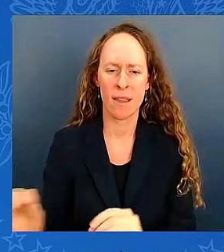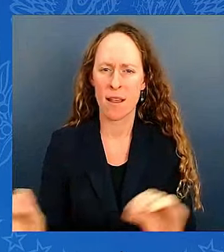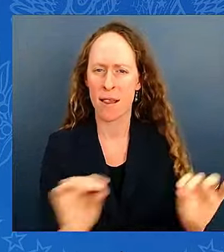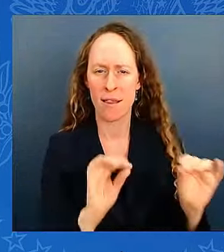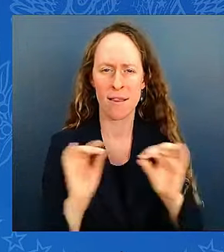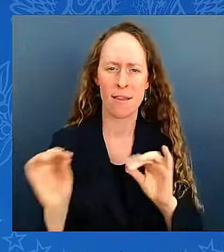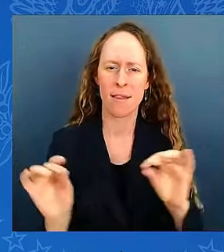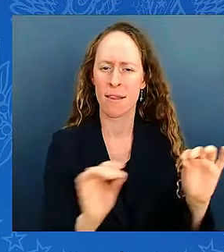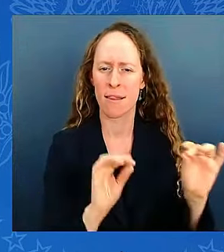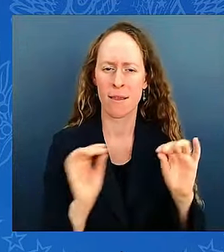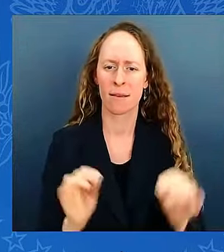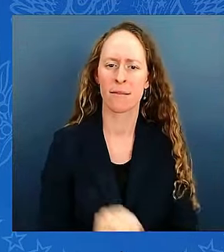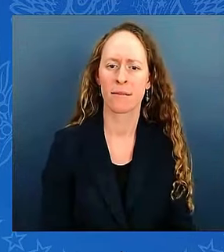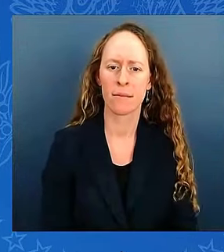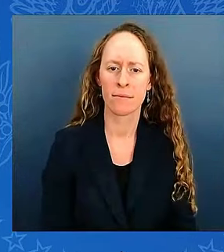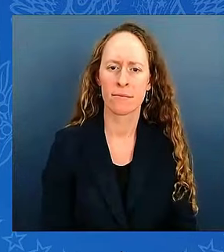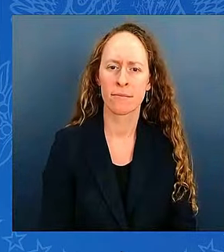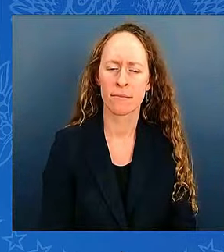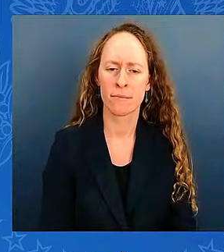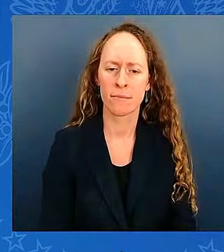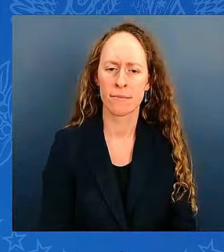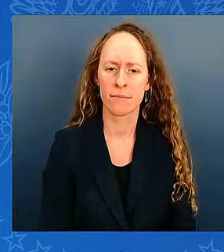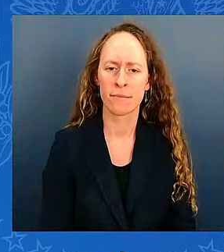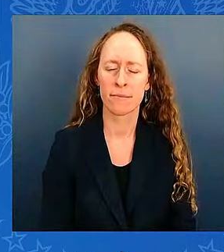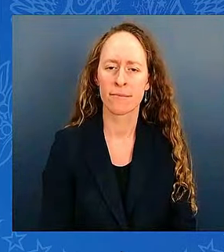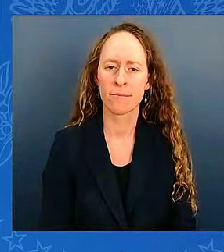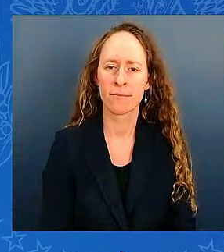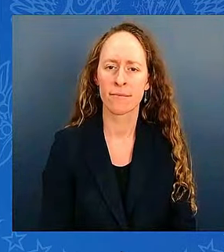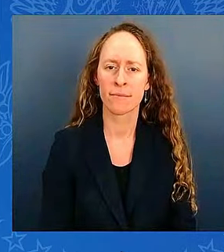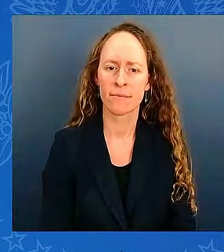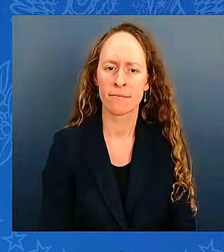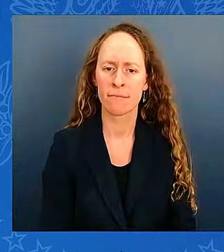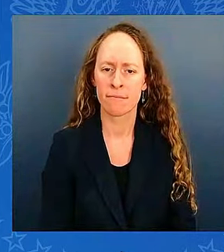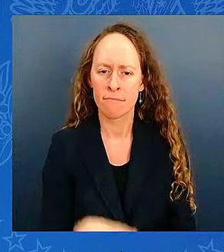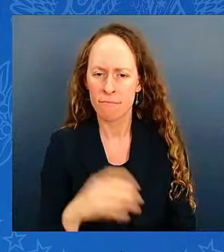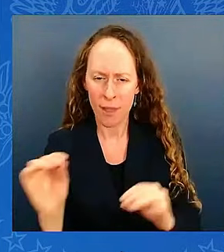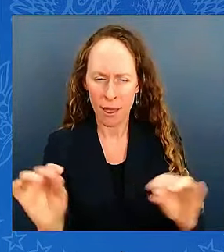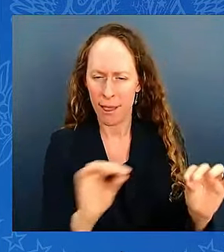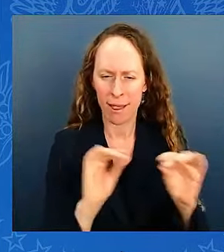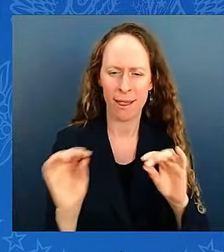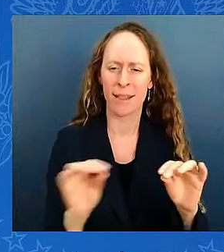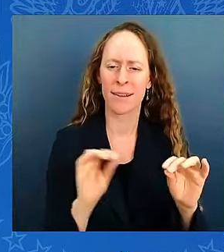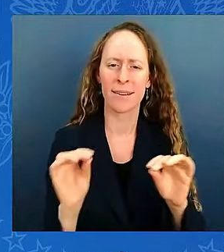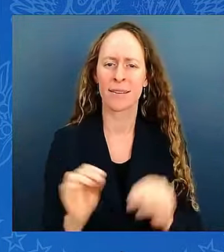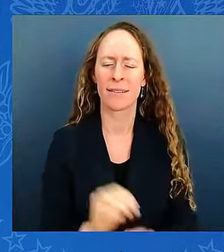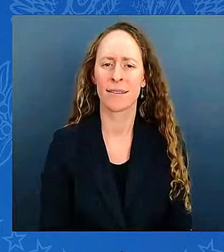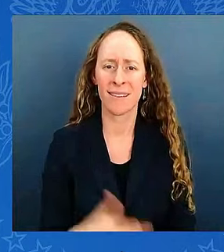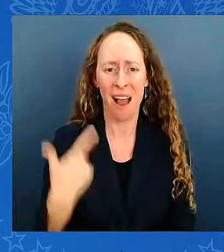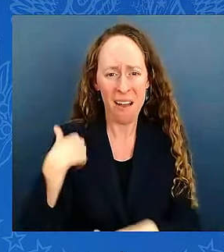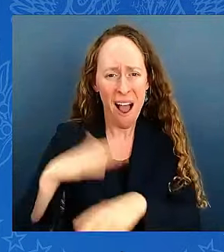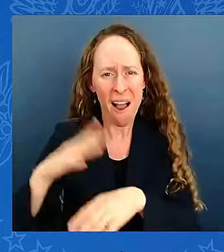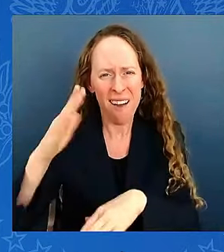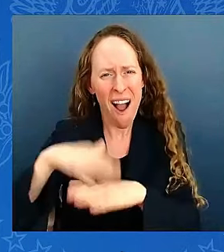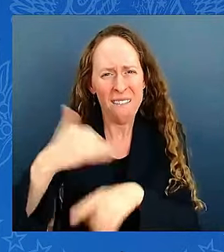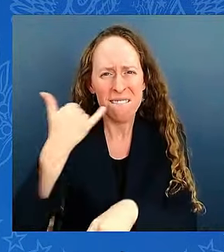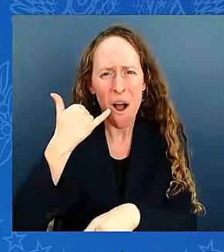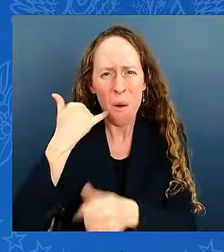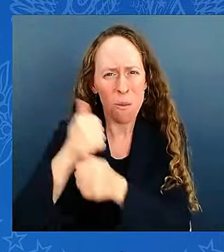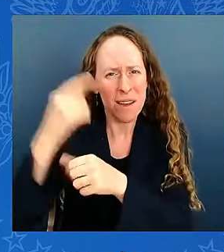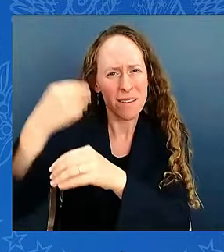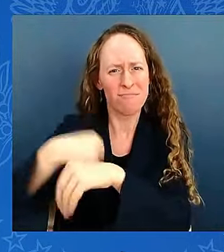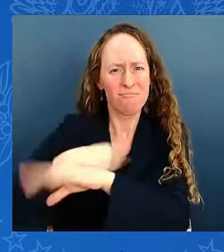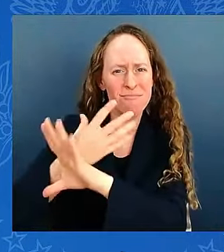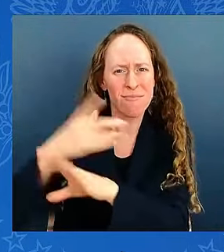weekend i was commanding i was on the phone for at least two hours yesterday and the day before as well i commanded to call a